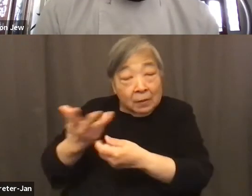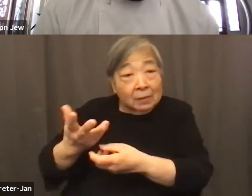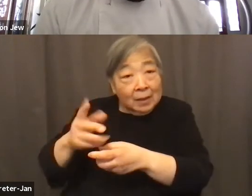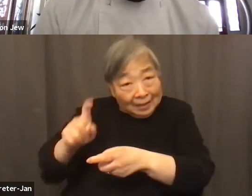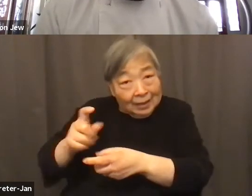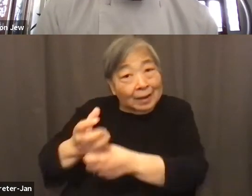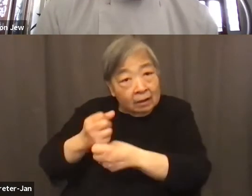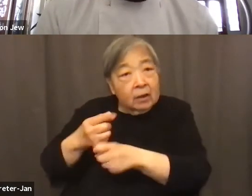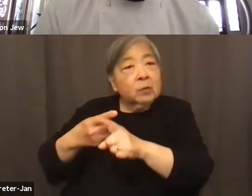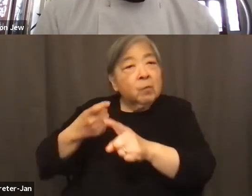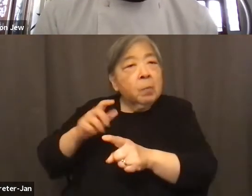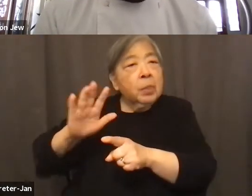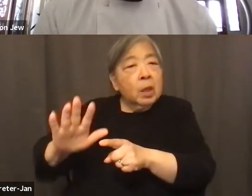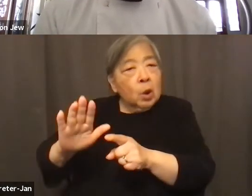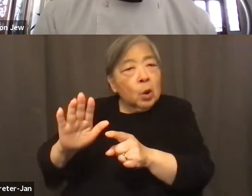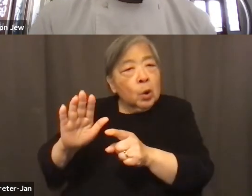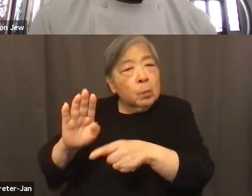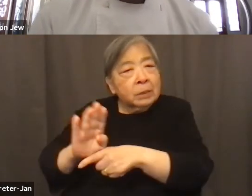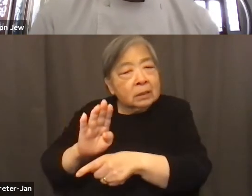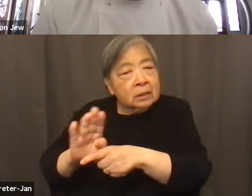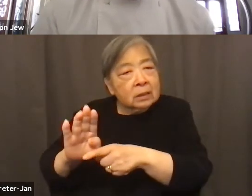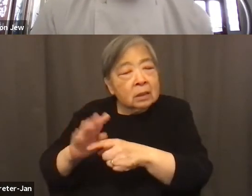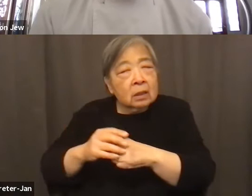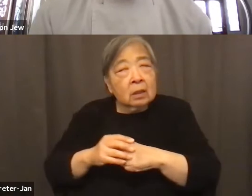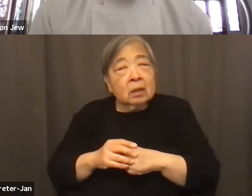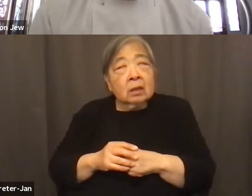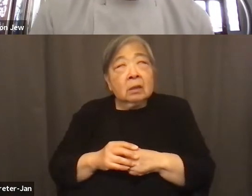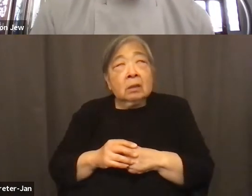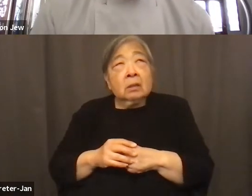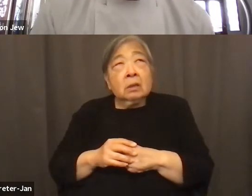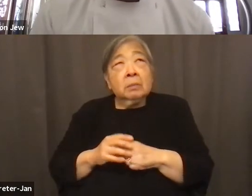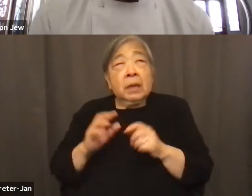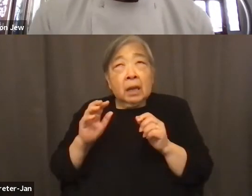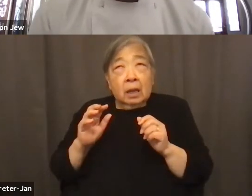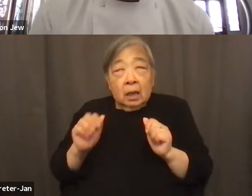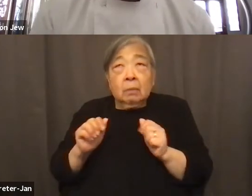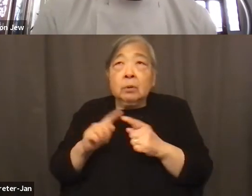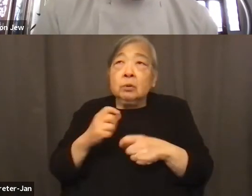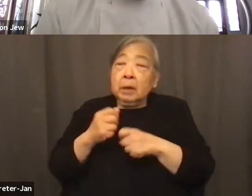So being able to make a plan to come here to Chinatown.